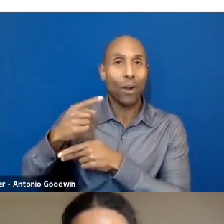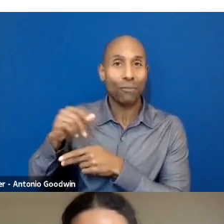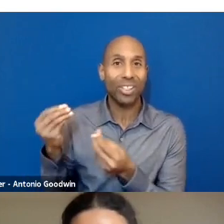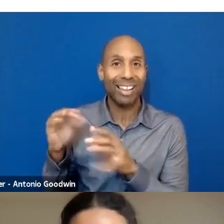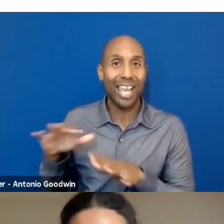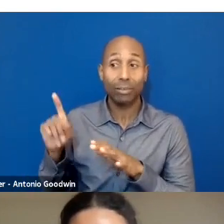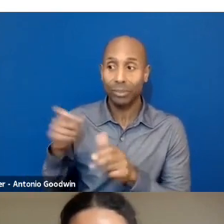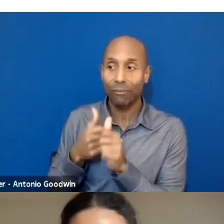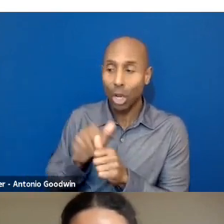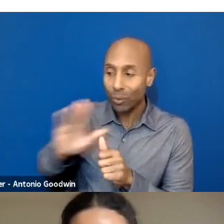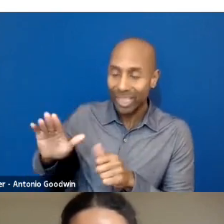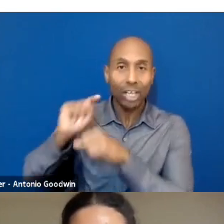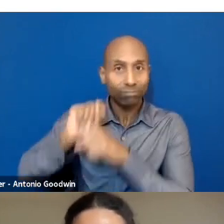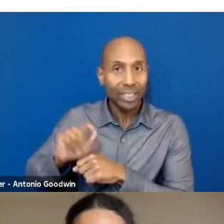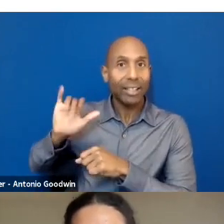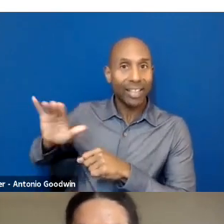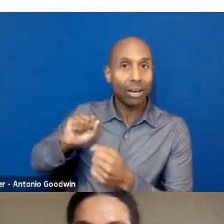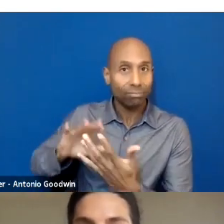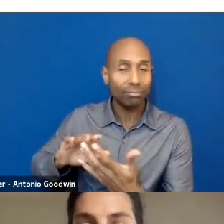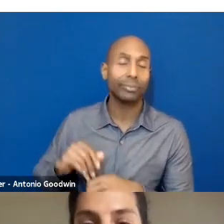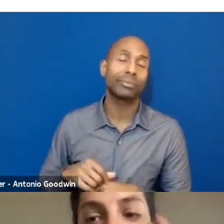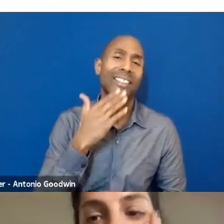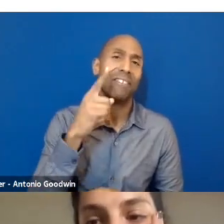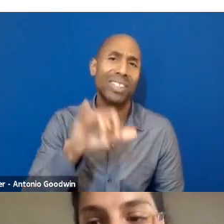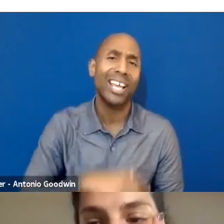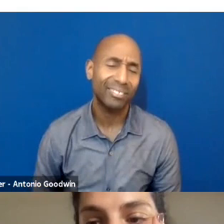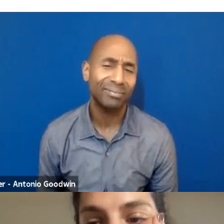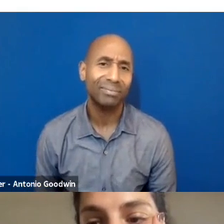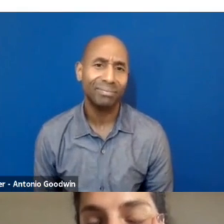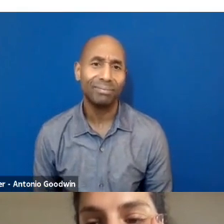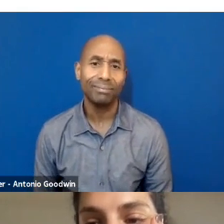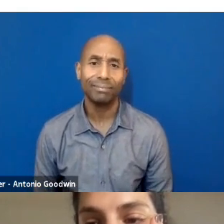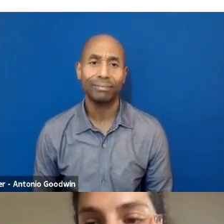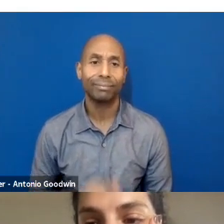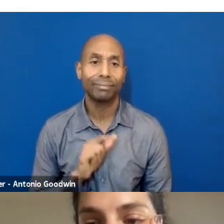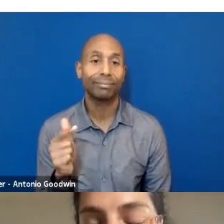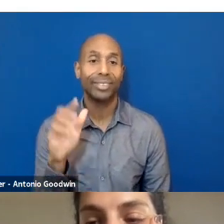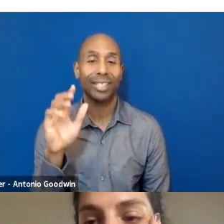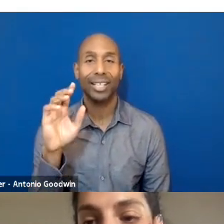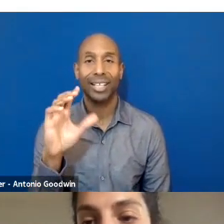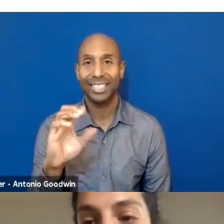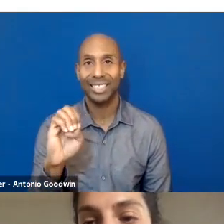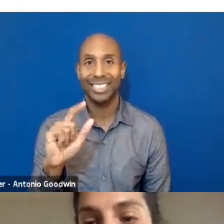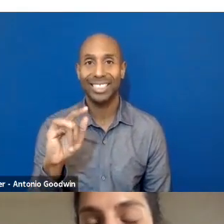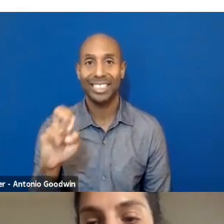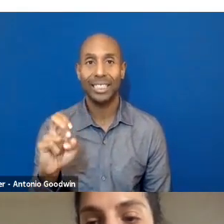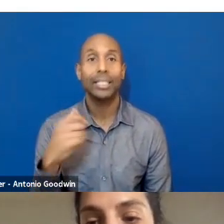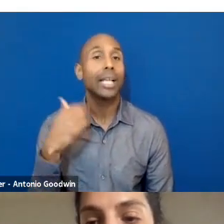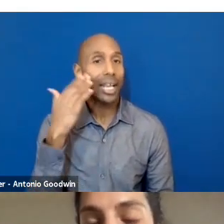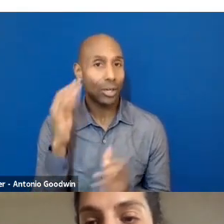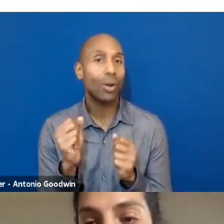yeah, I think that's everything, right? Thanks to everything. So I know some people are dropping